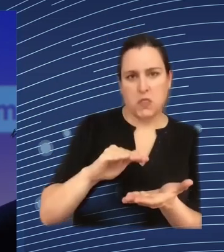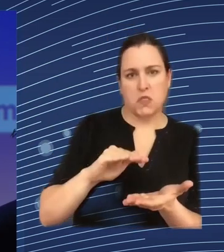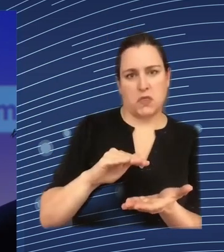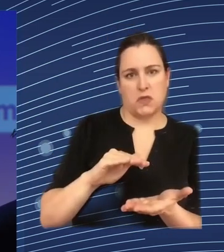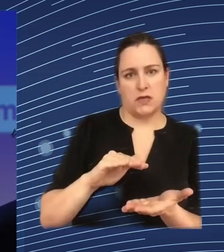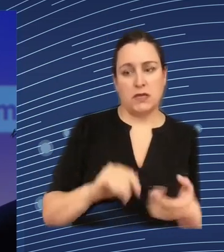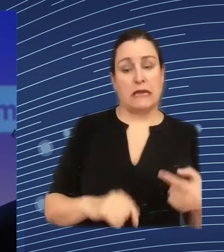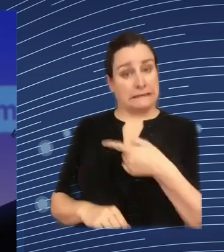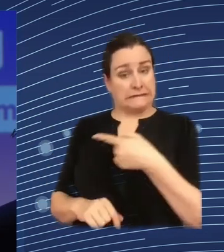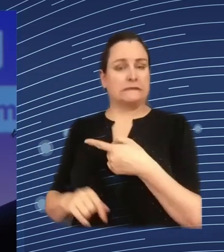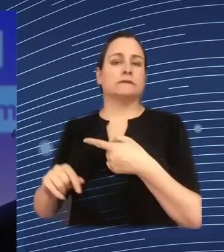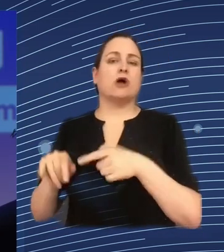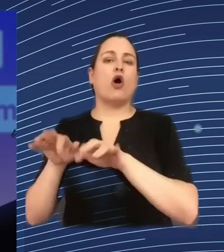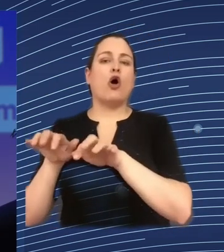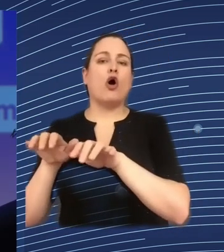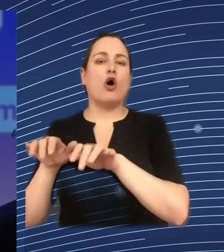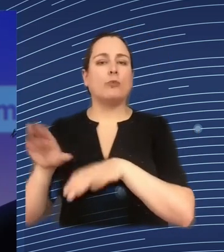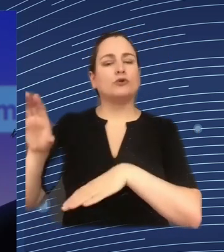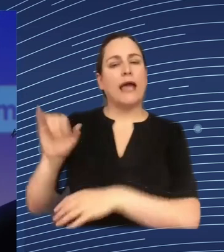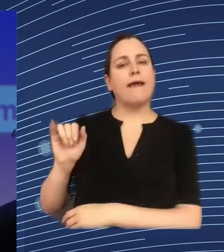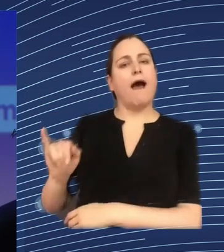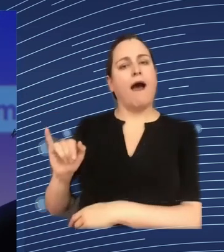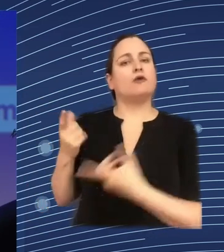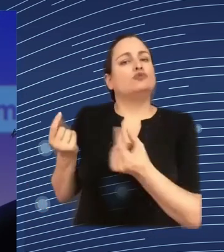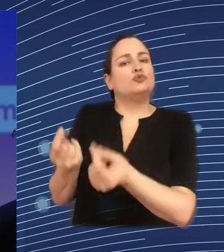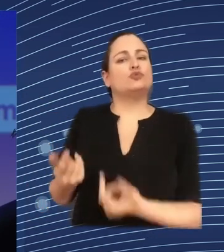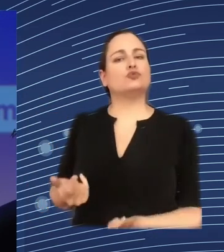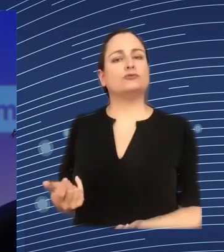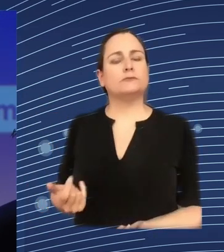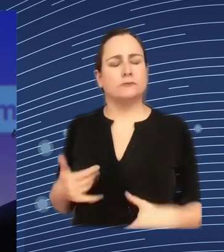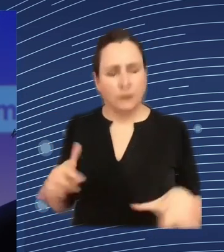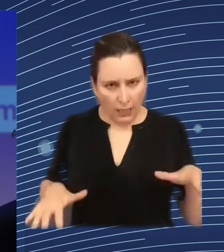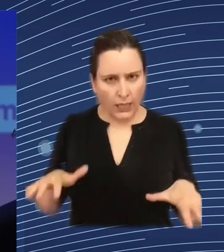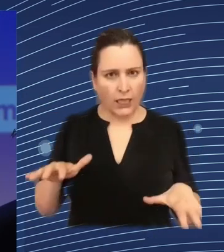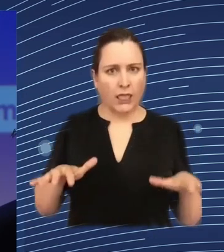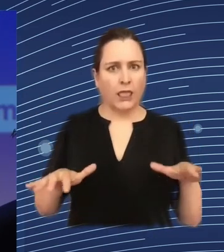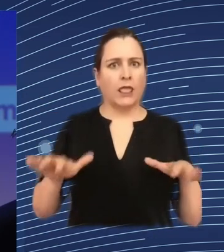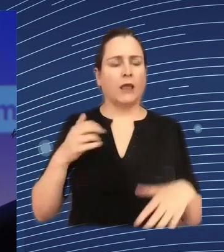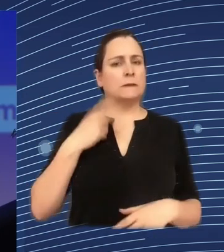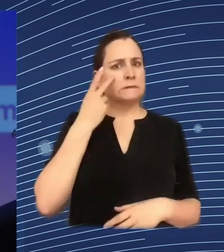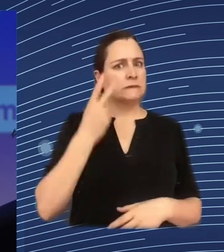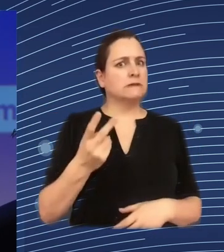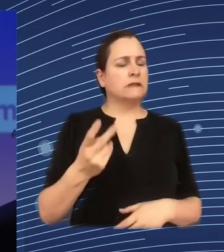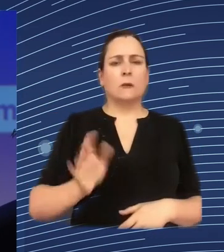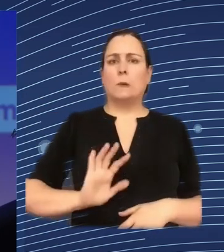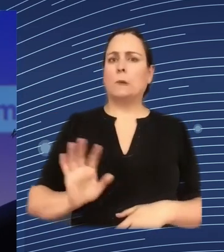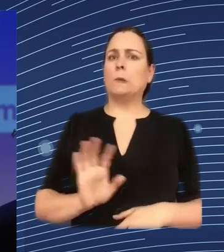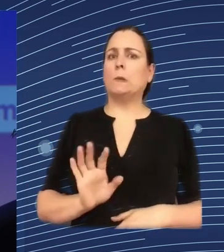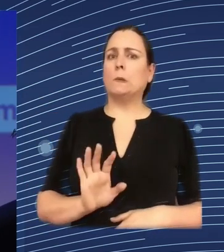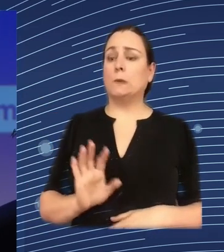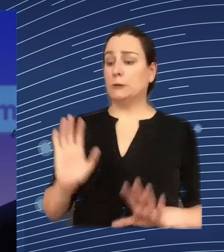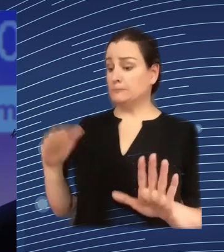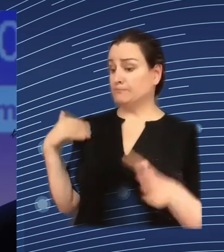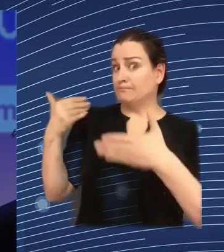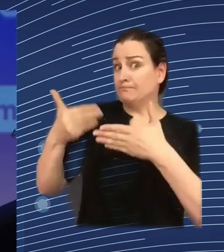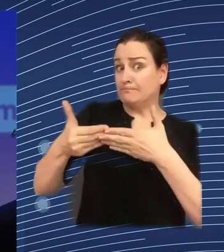already seen that not only in artificial intelligence but in the last 30 years is happening in Europe